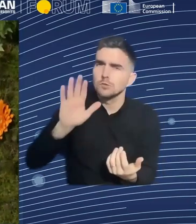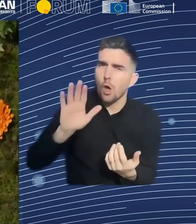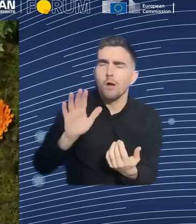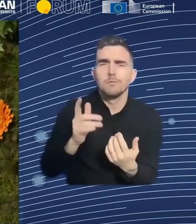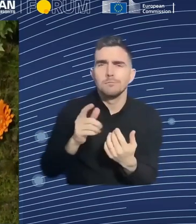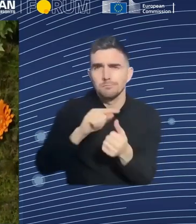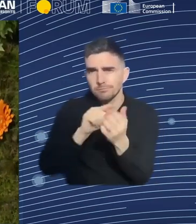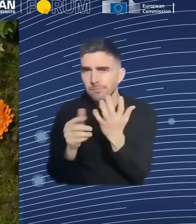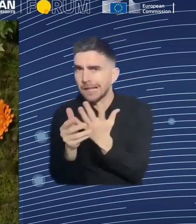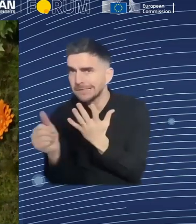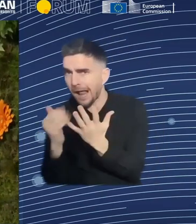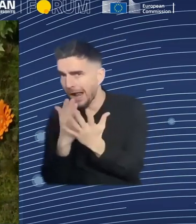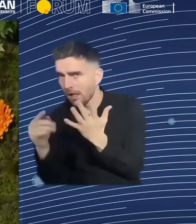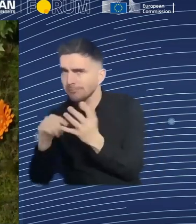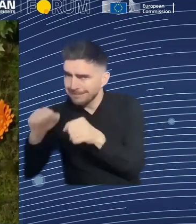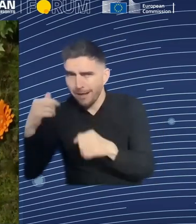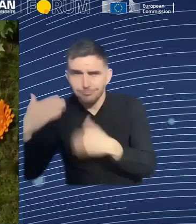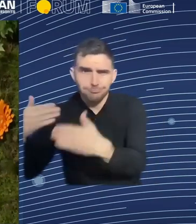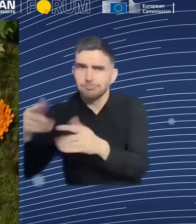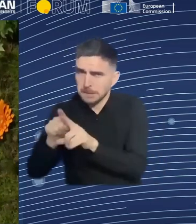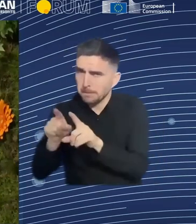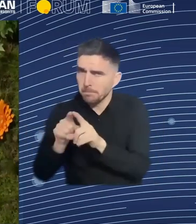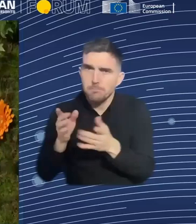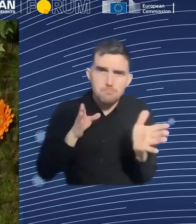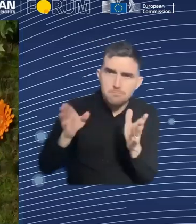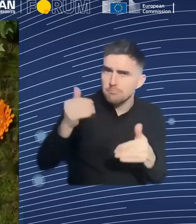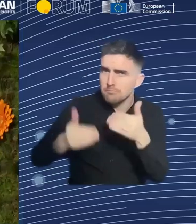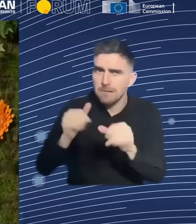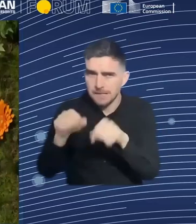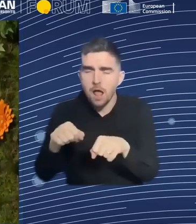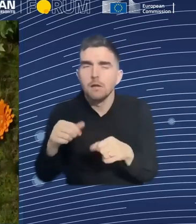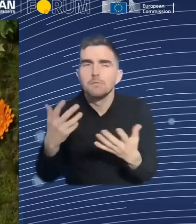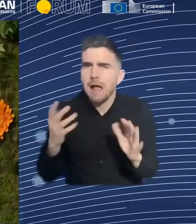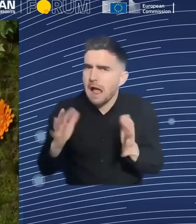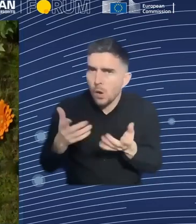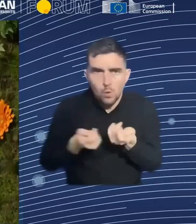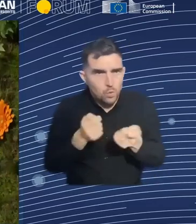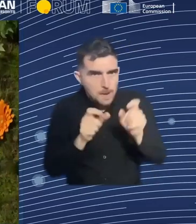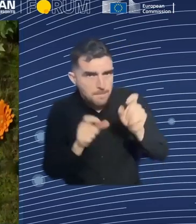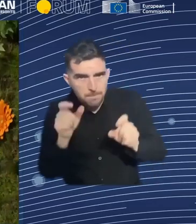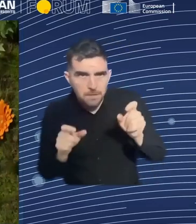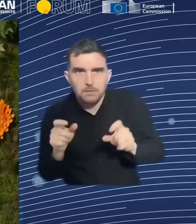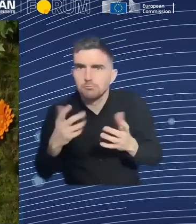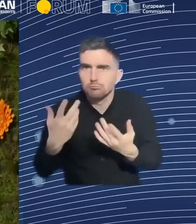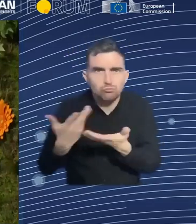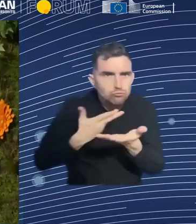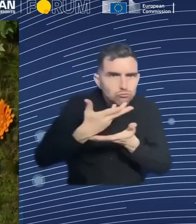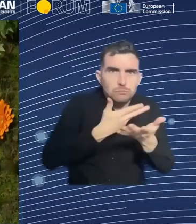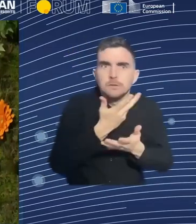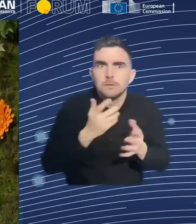How do you create trust with your teams? You know, all of those other things beyond the